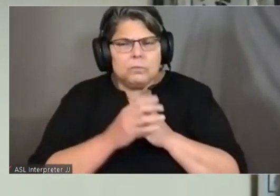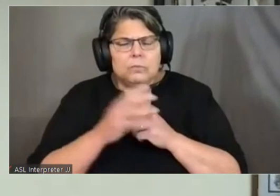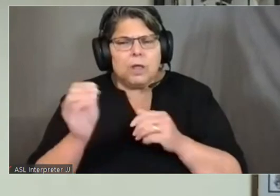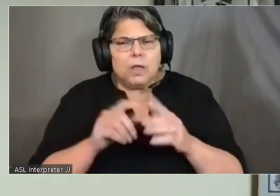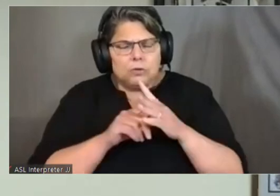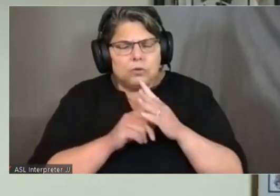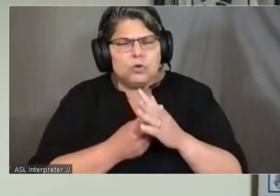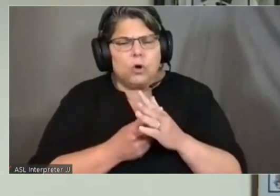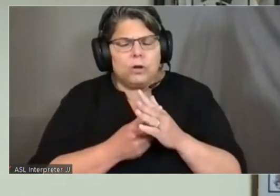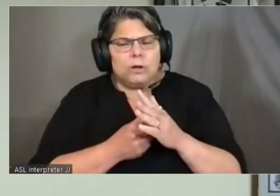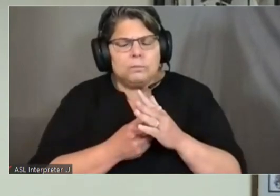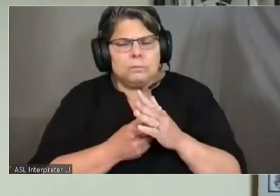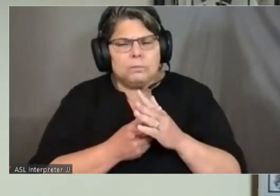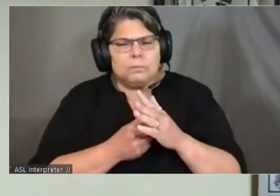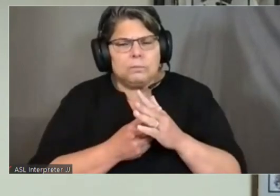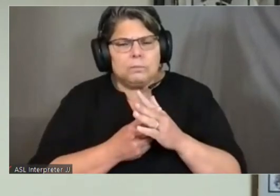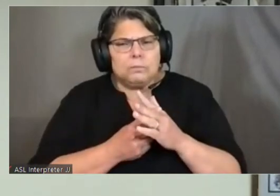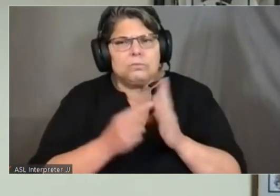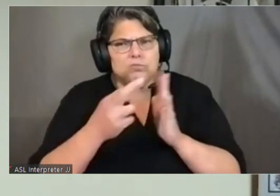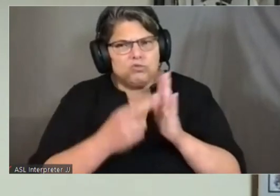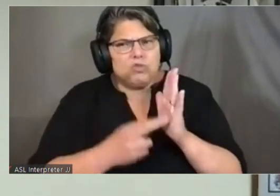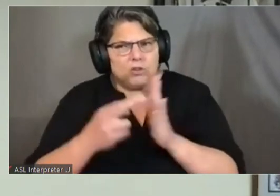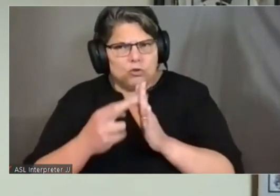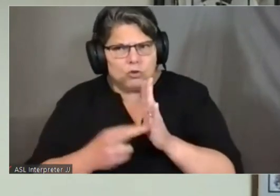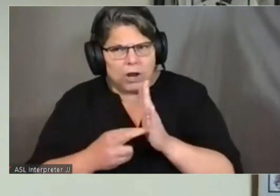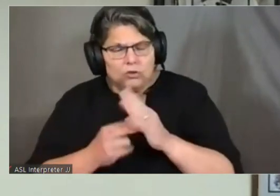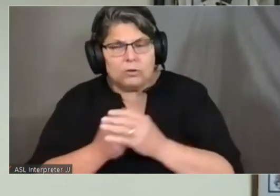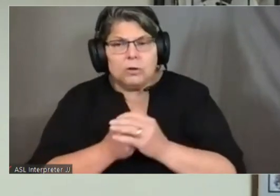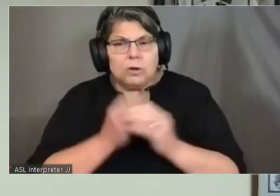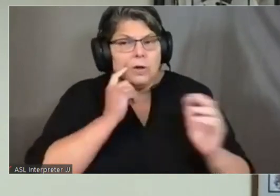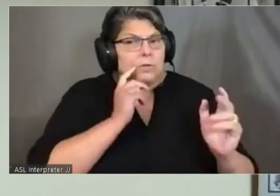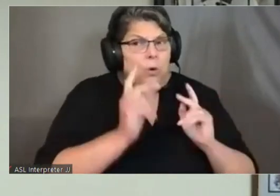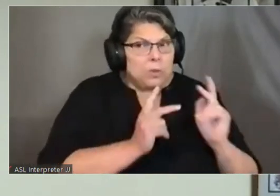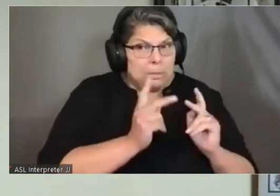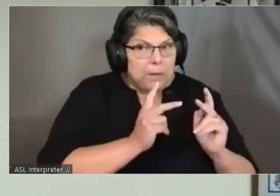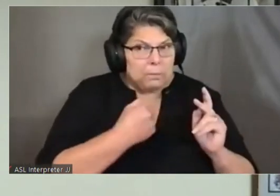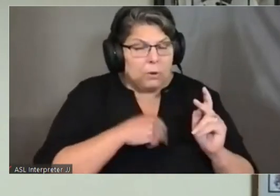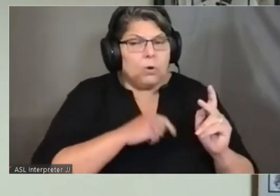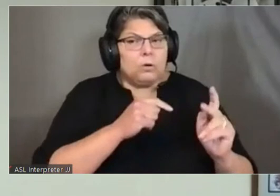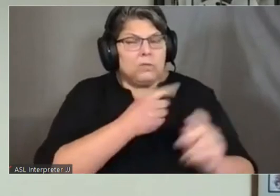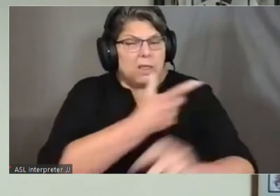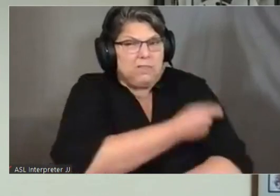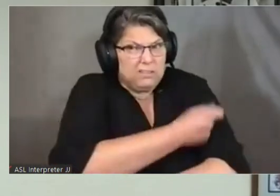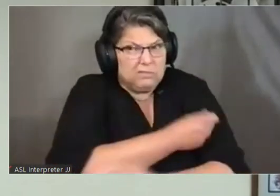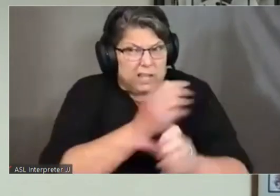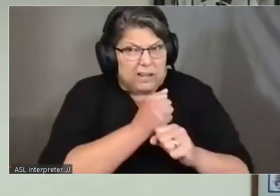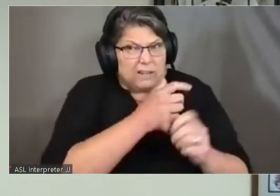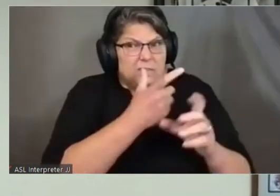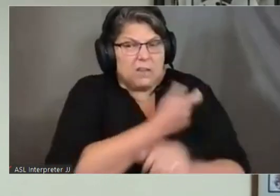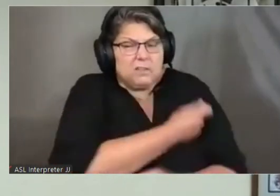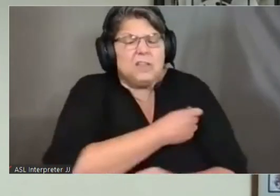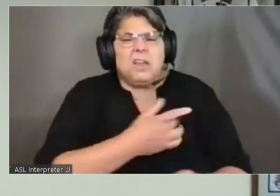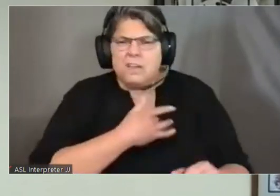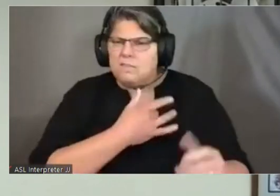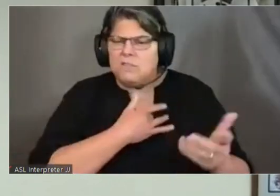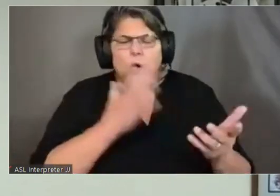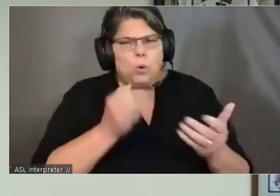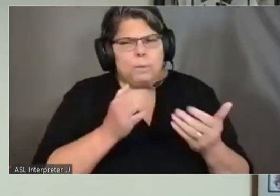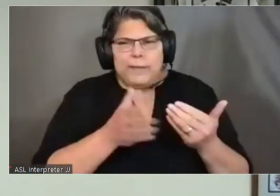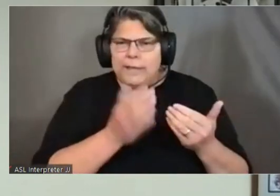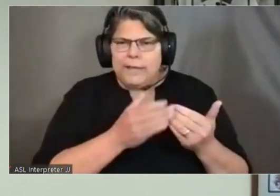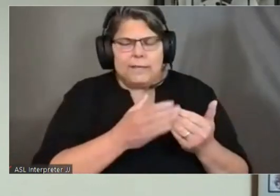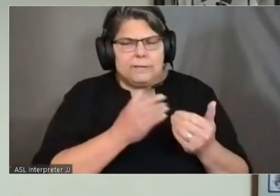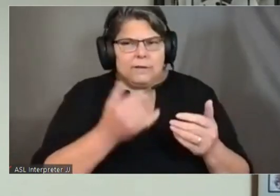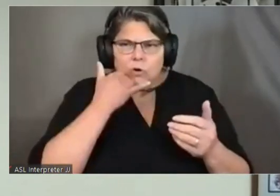registration. For the patients, we expect this to be a much easier single call for checking their